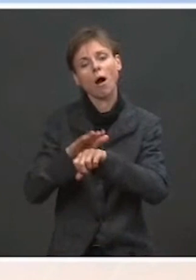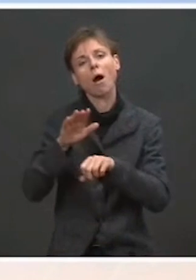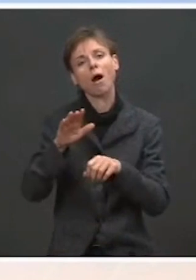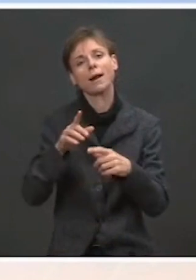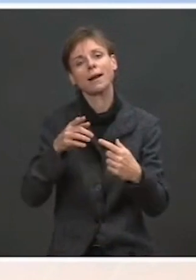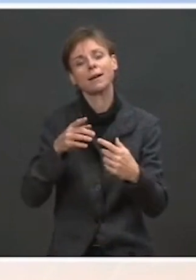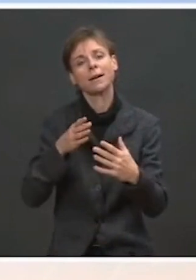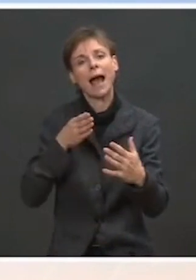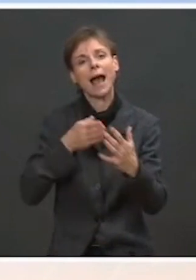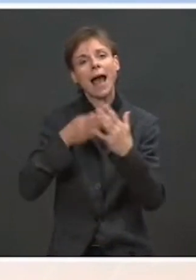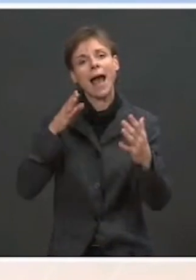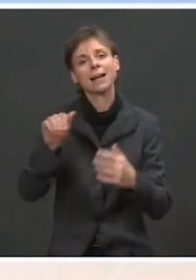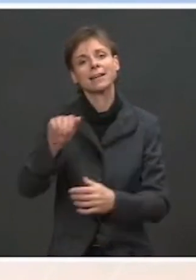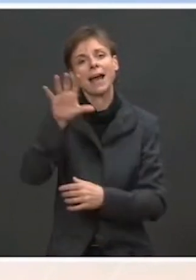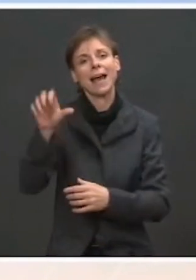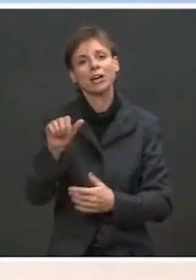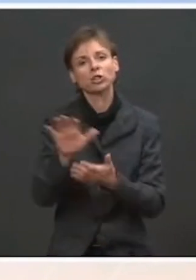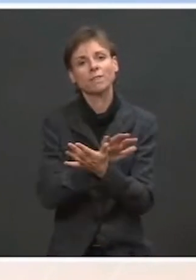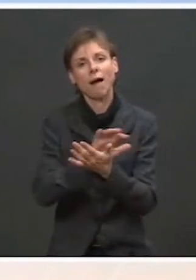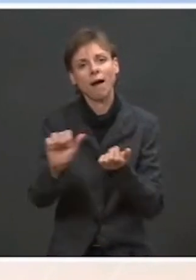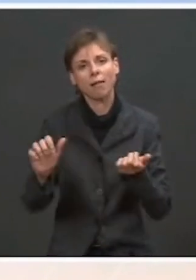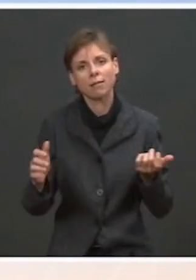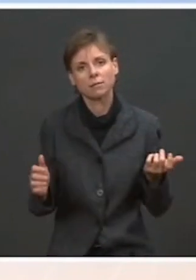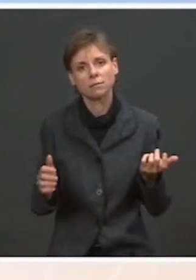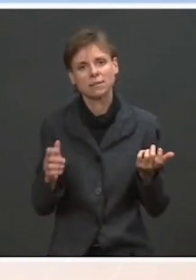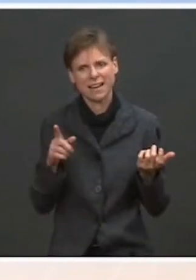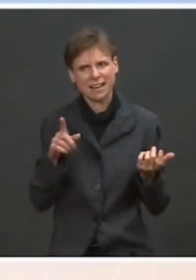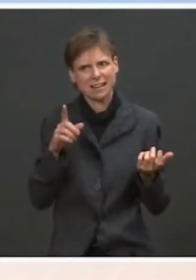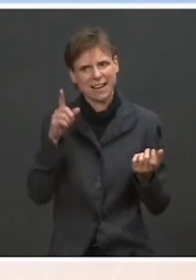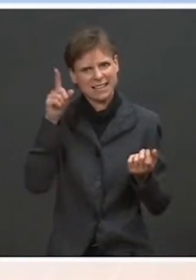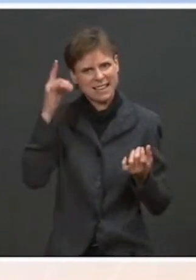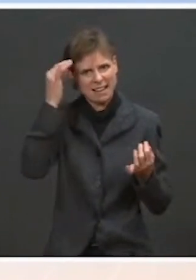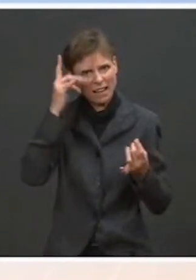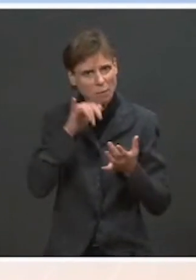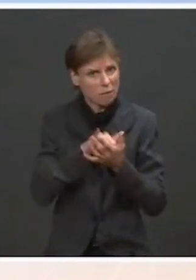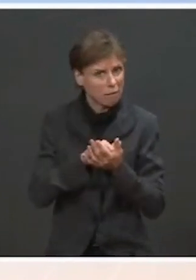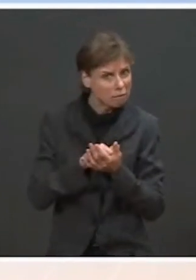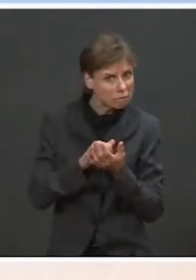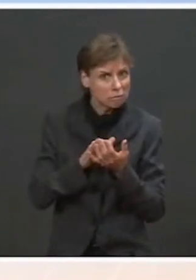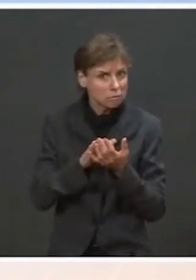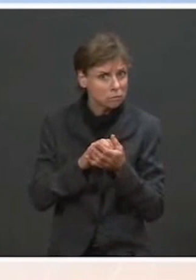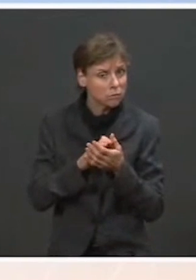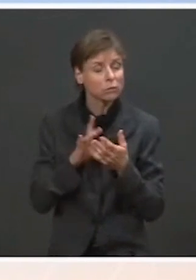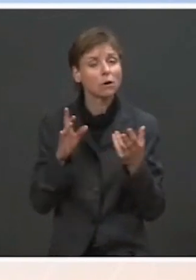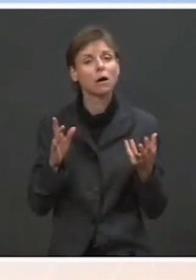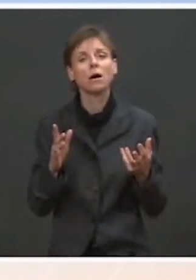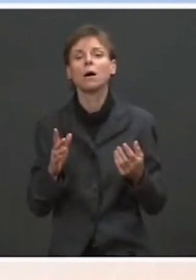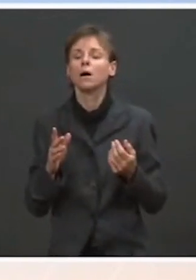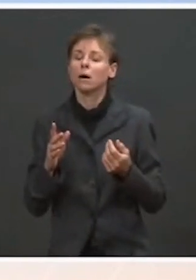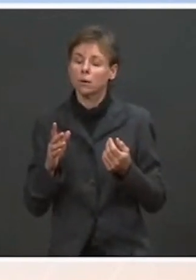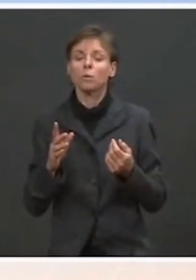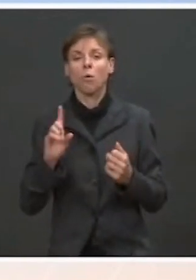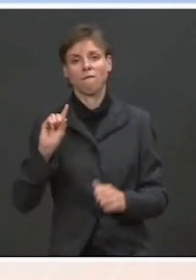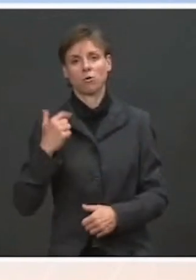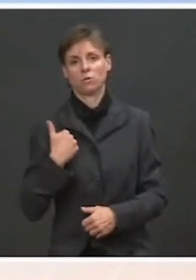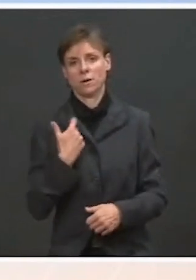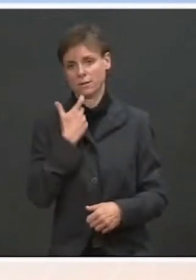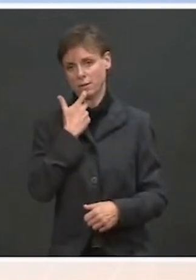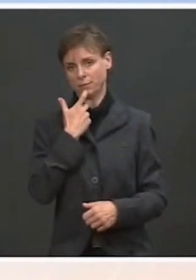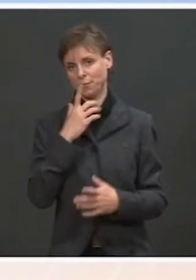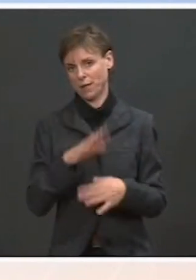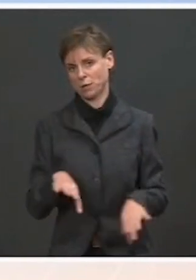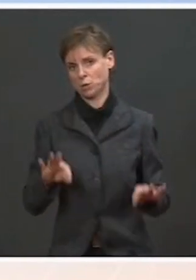that the President has raised. Is there some move afoot like that? MS. Well, first, I would say that it's important to note that